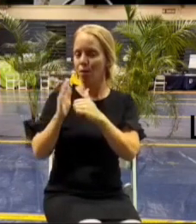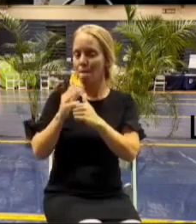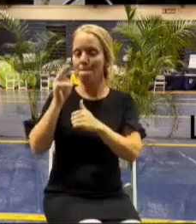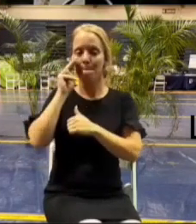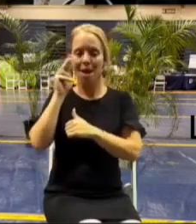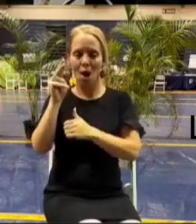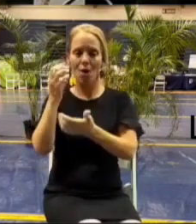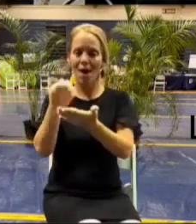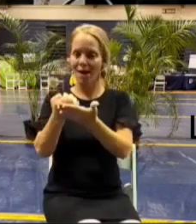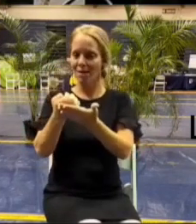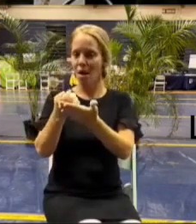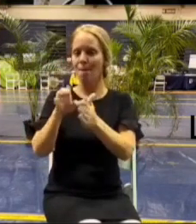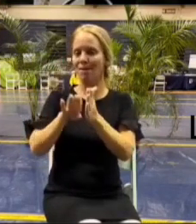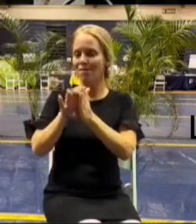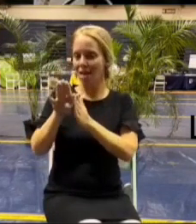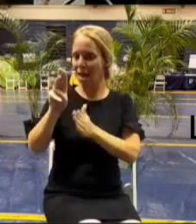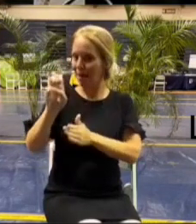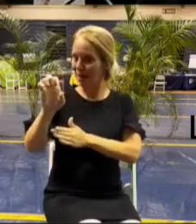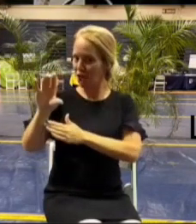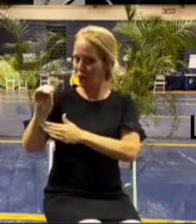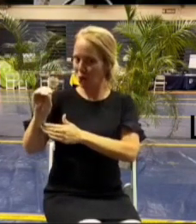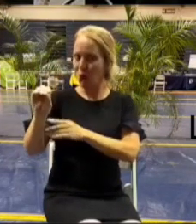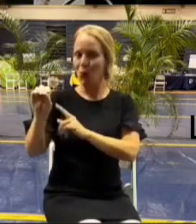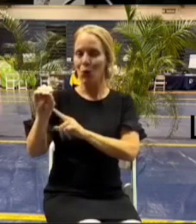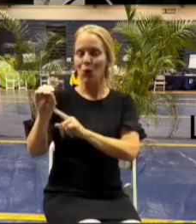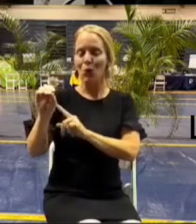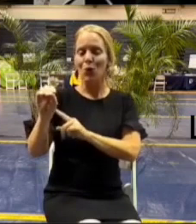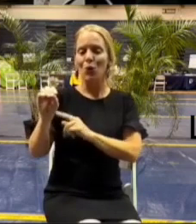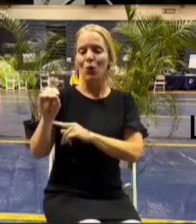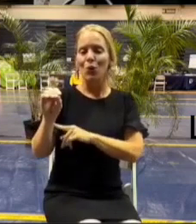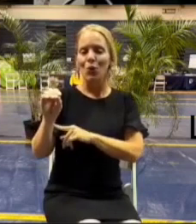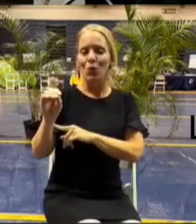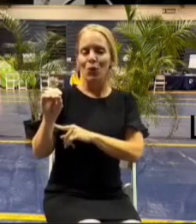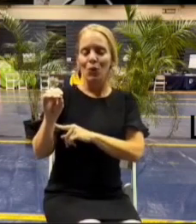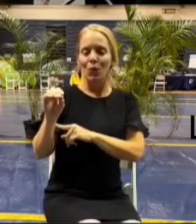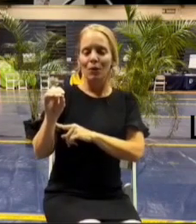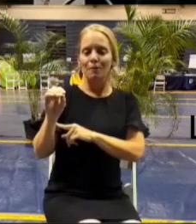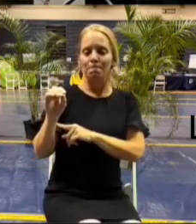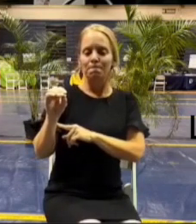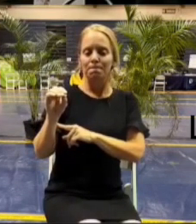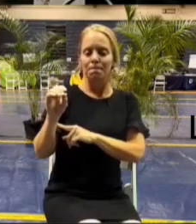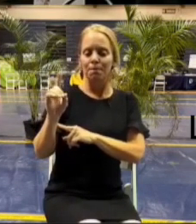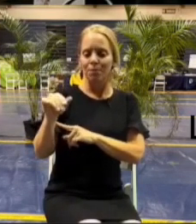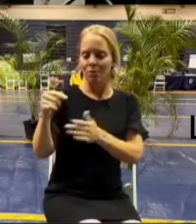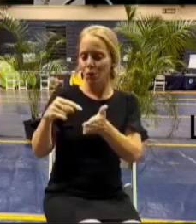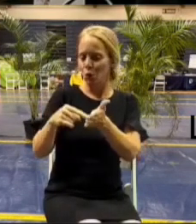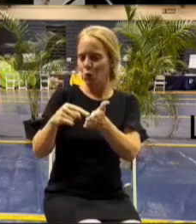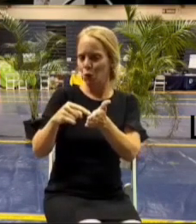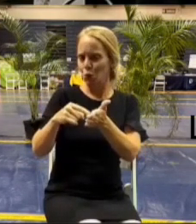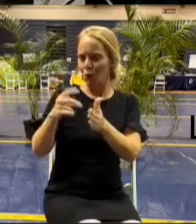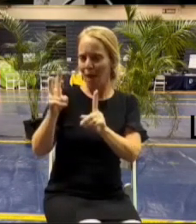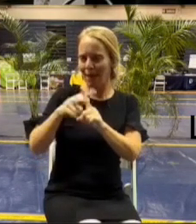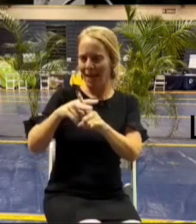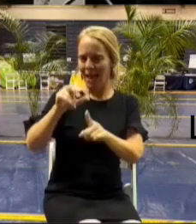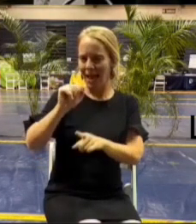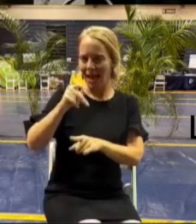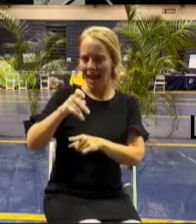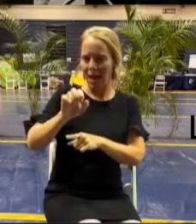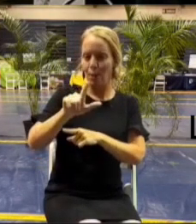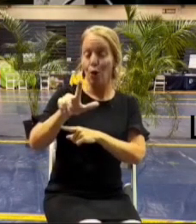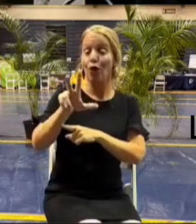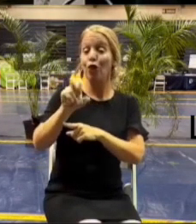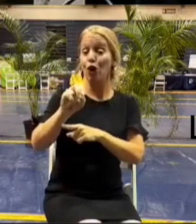economic development they would like all applications in by april 30th because june